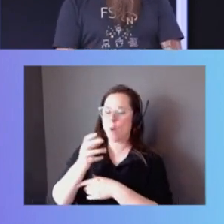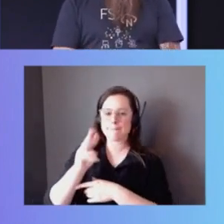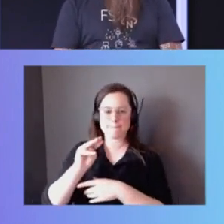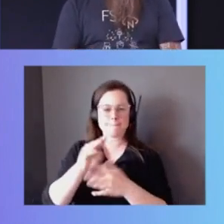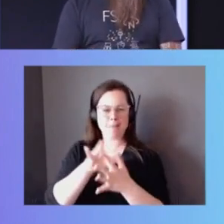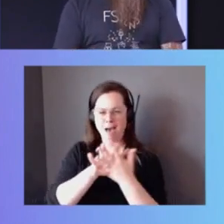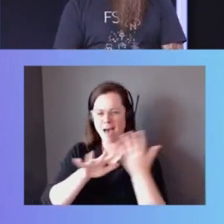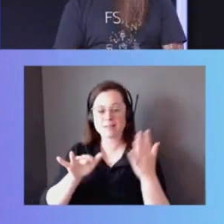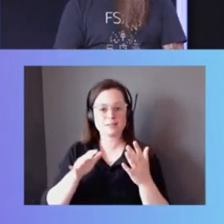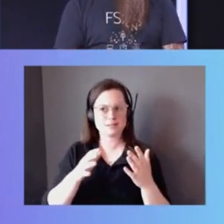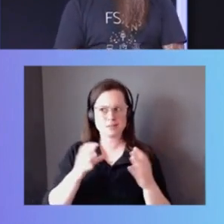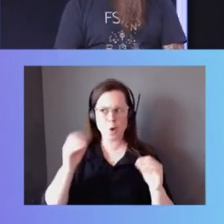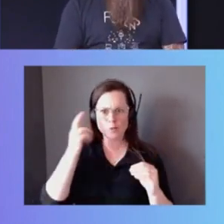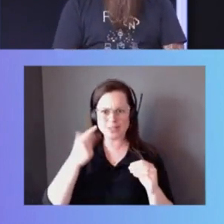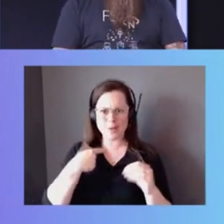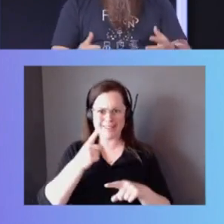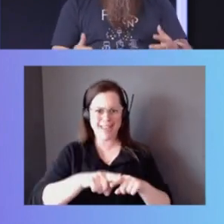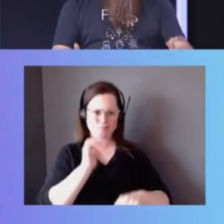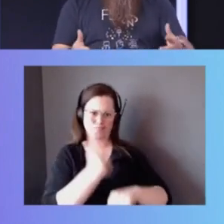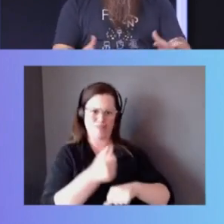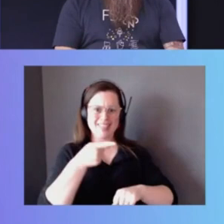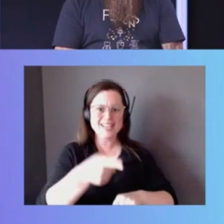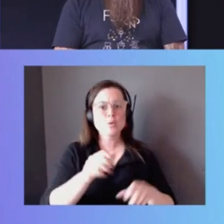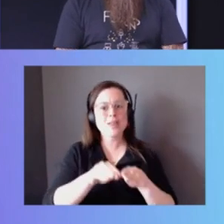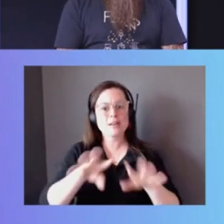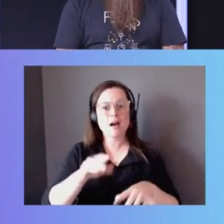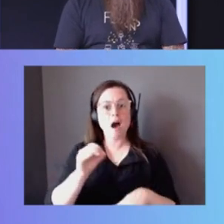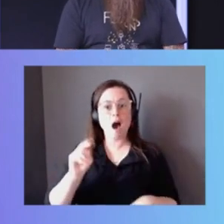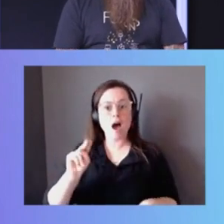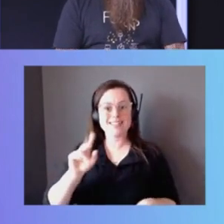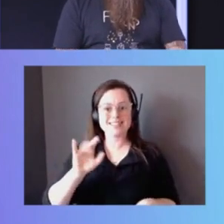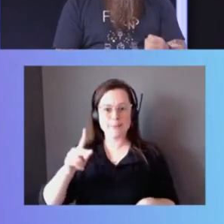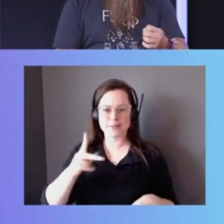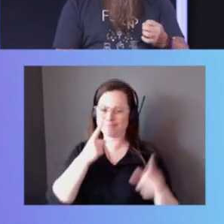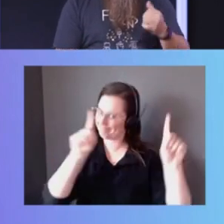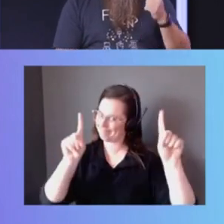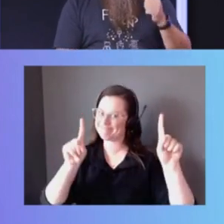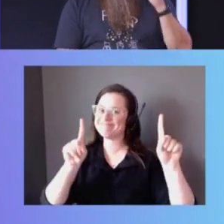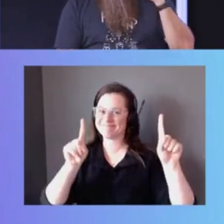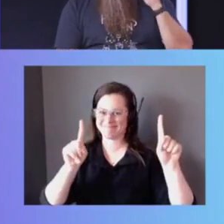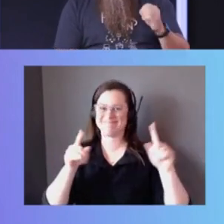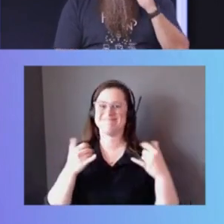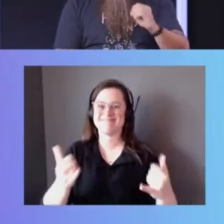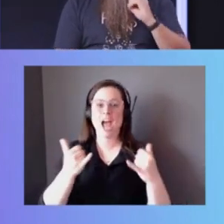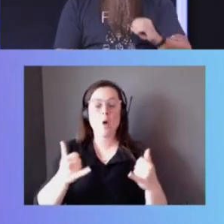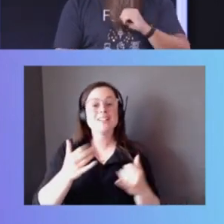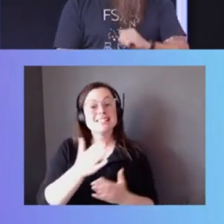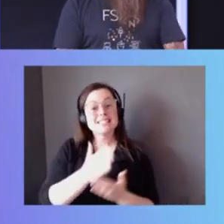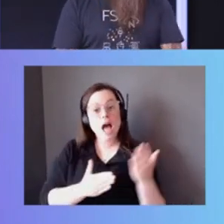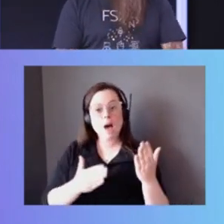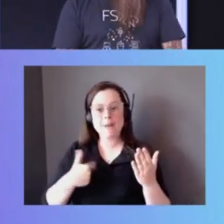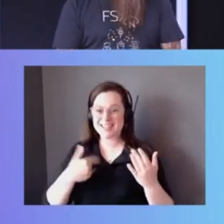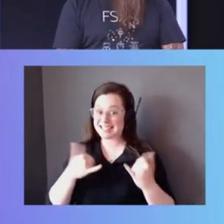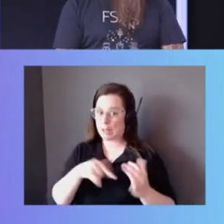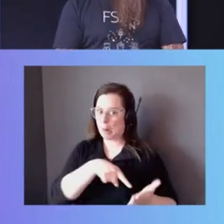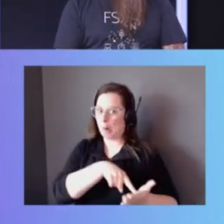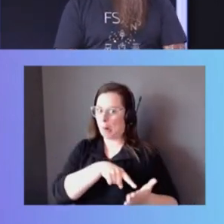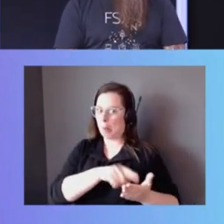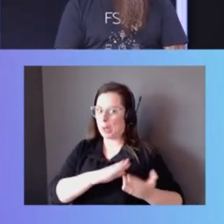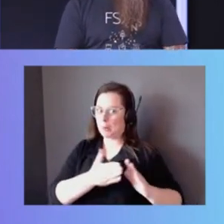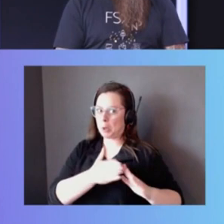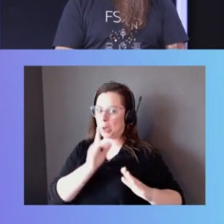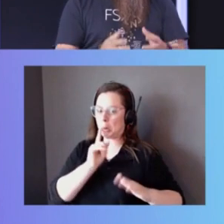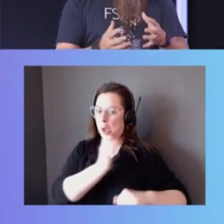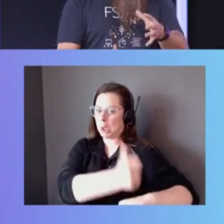reason we couldn't also do this with a deployment of ONTAP and we've done it. I've even got some that I, I still owe the community to put up in a GitHub